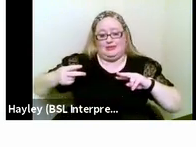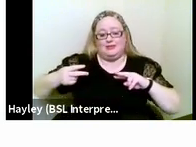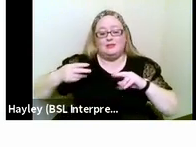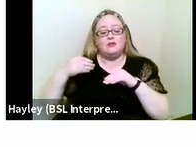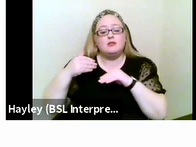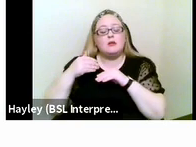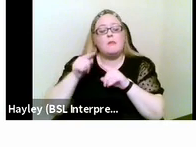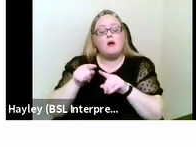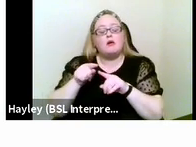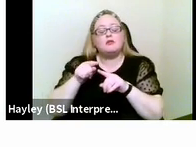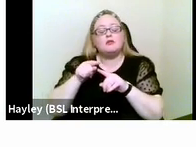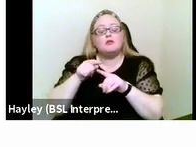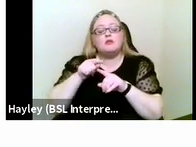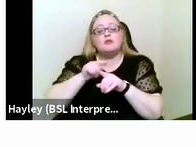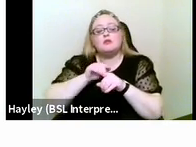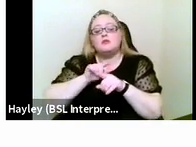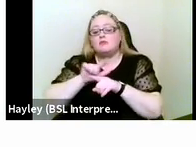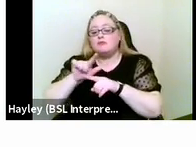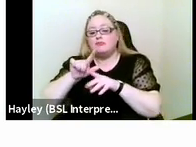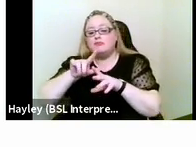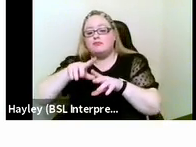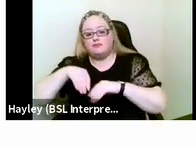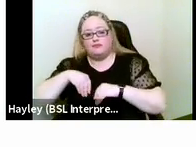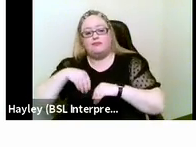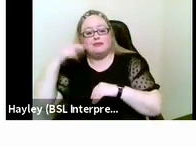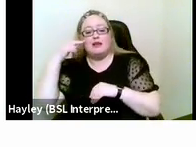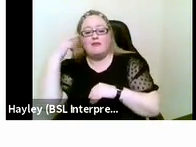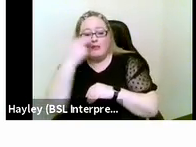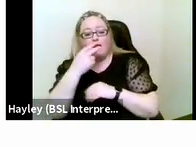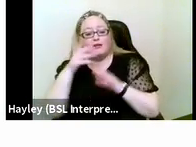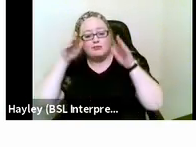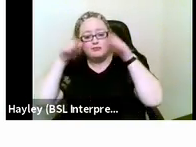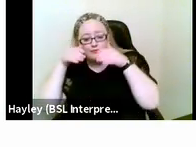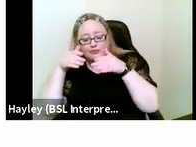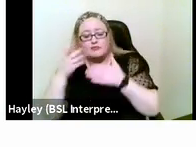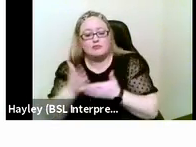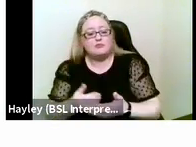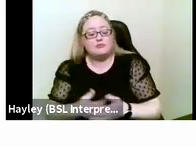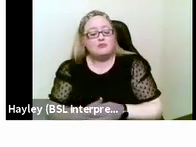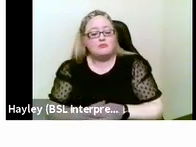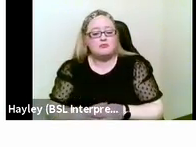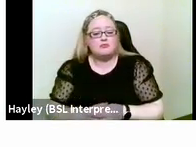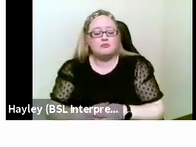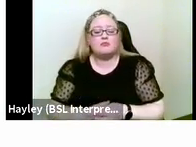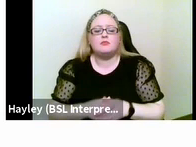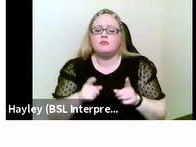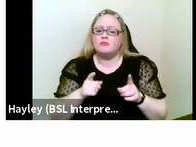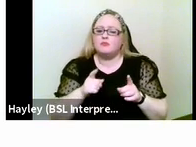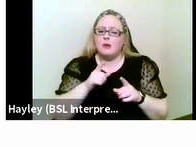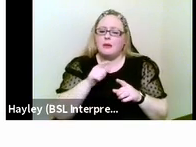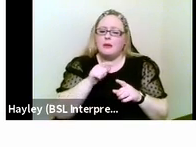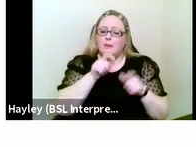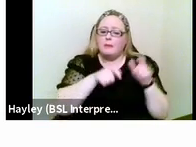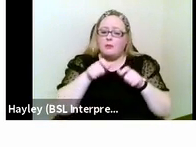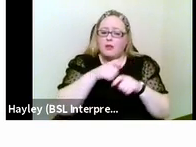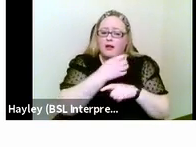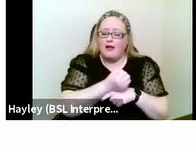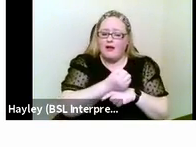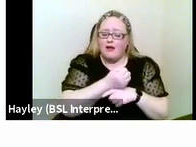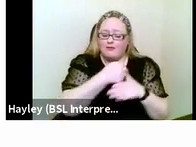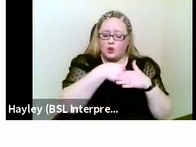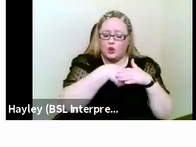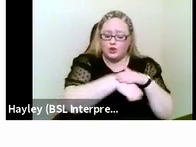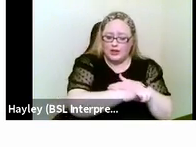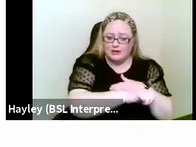deafblindness. And what about the experiences of people who have a congenital impairment in one sense